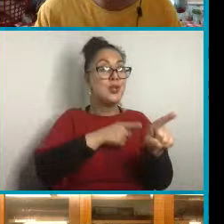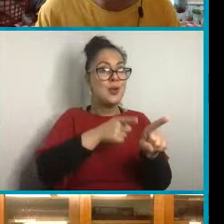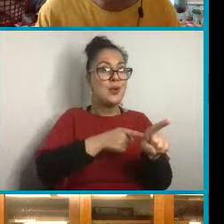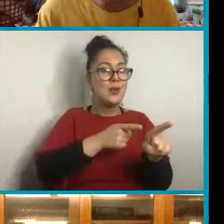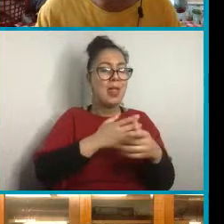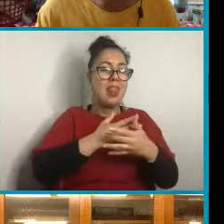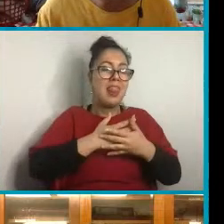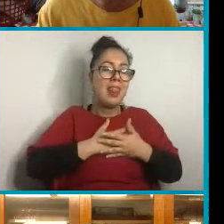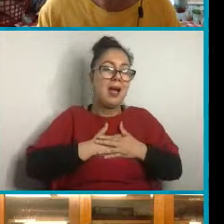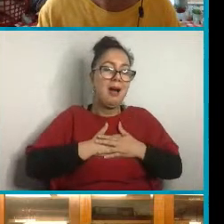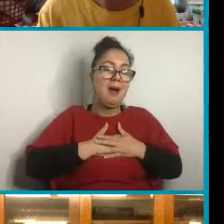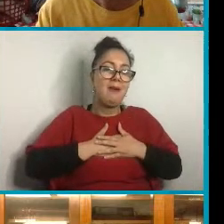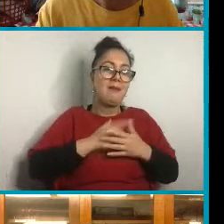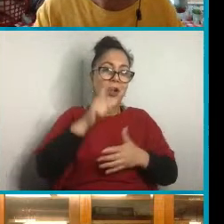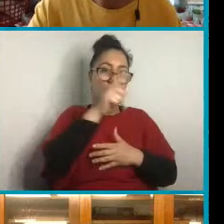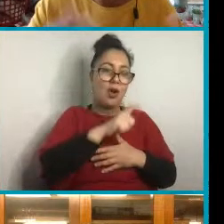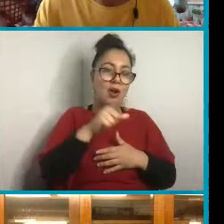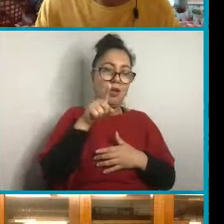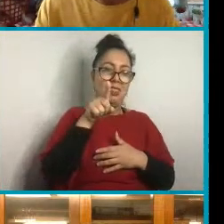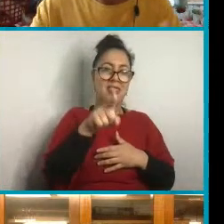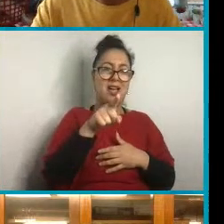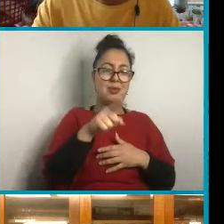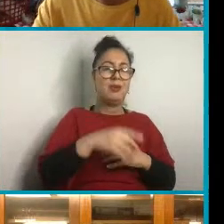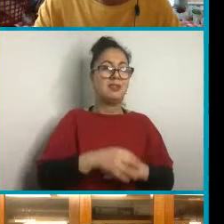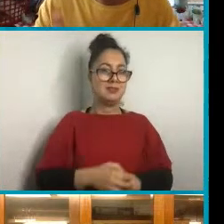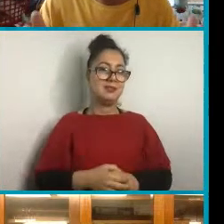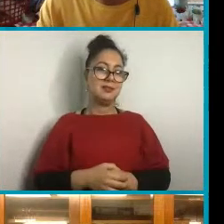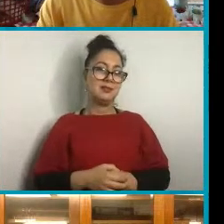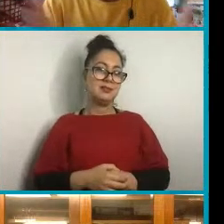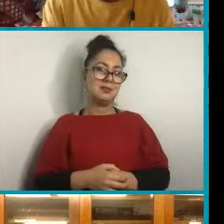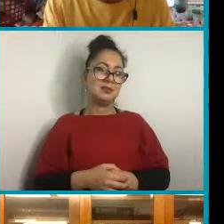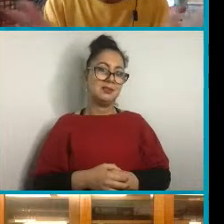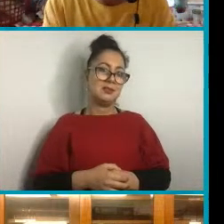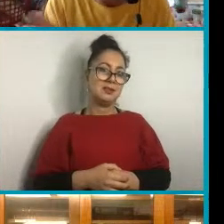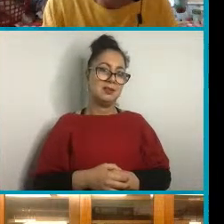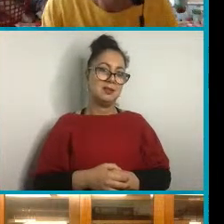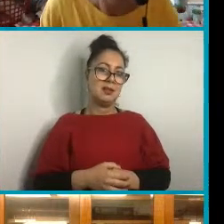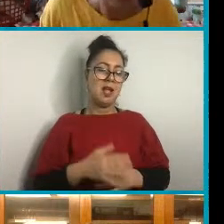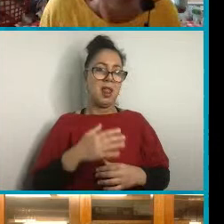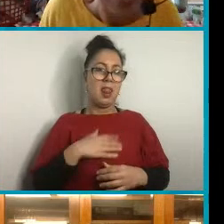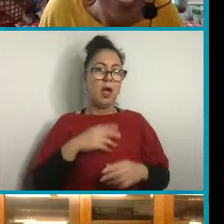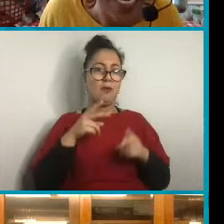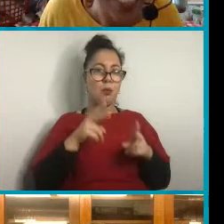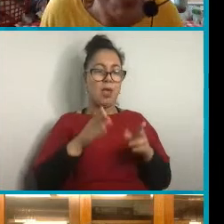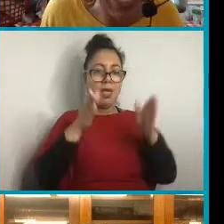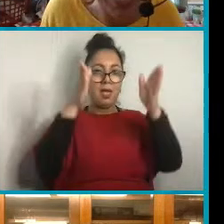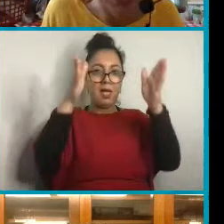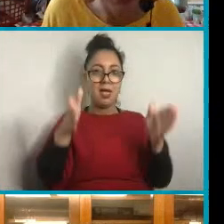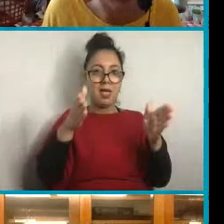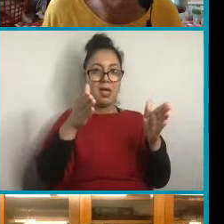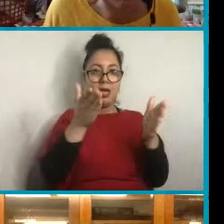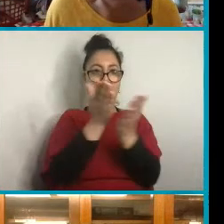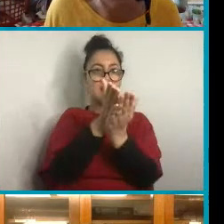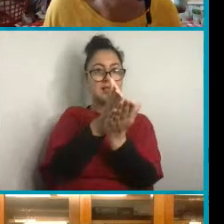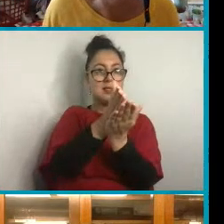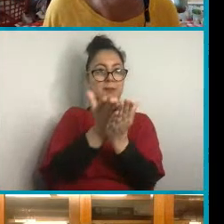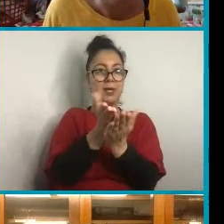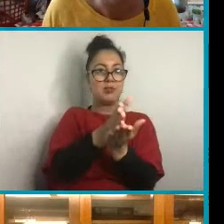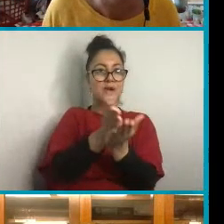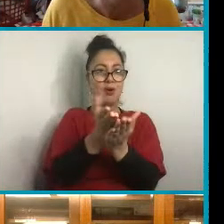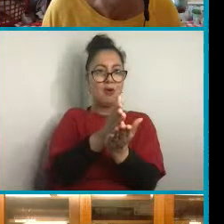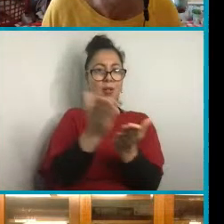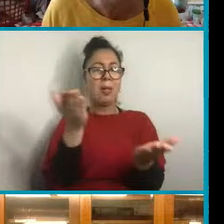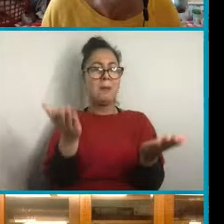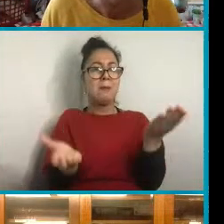love the colours that are used. I love the way it's symmetrical and there's balance in the piece.